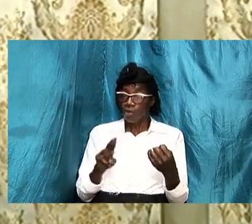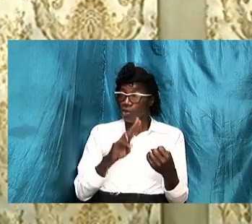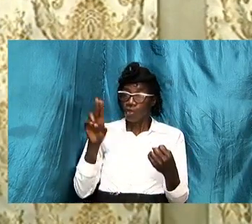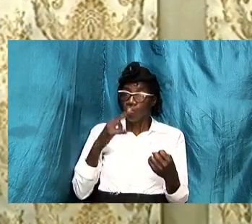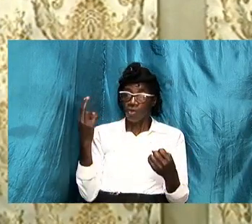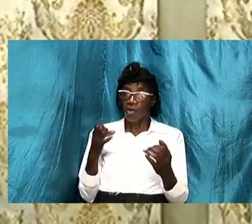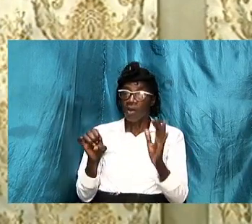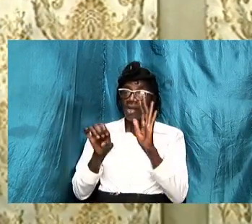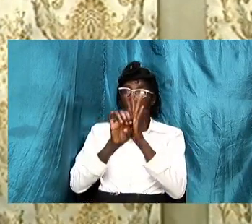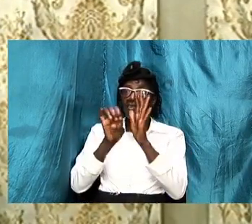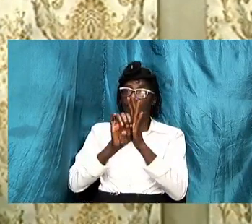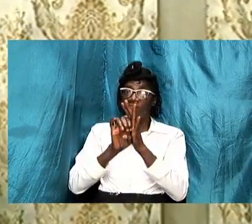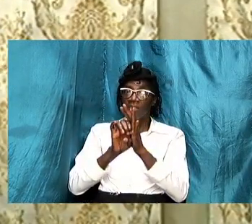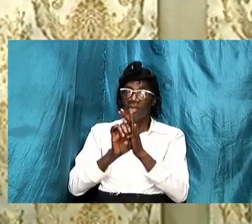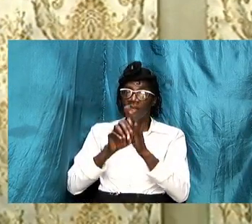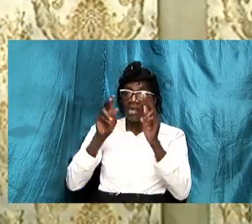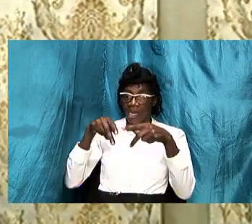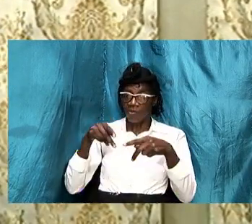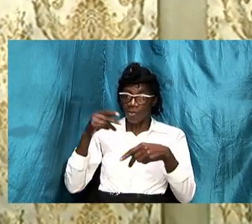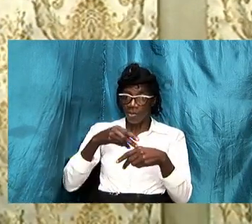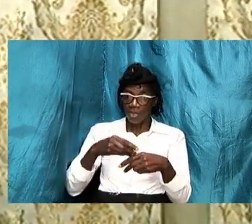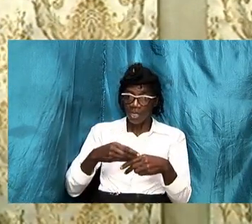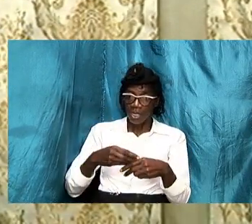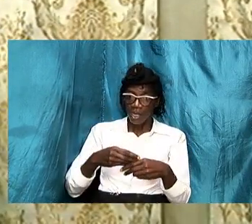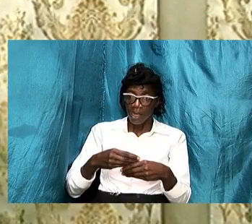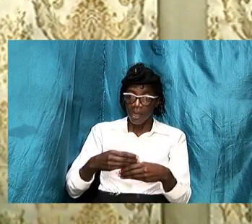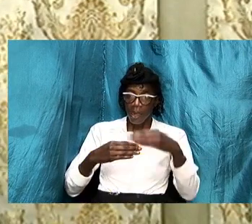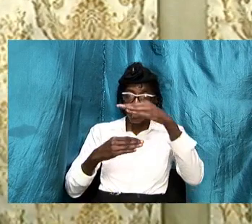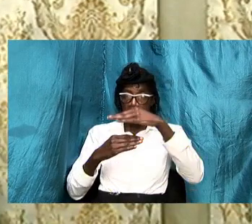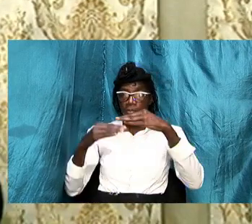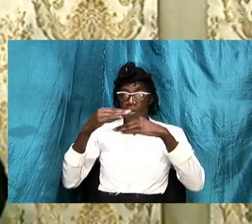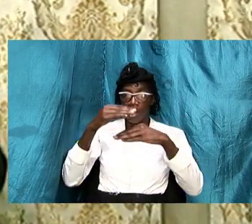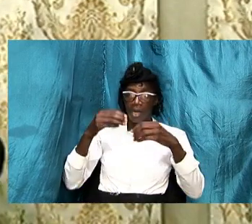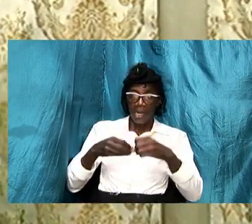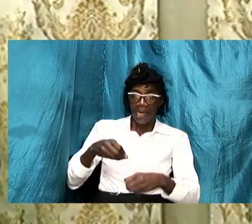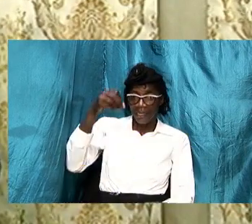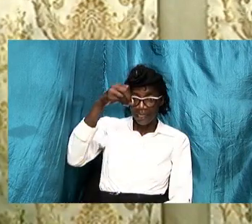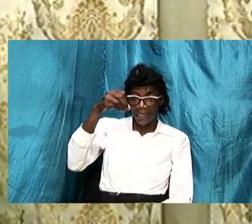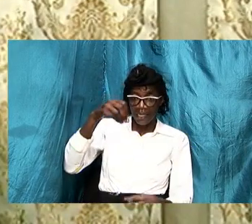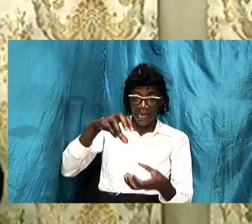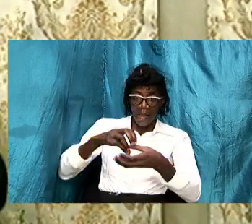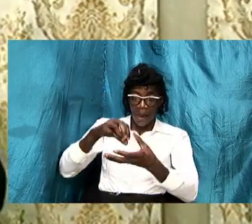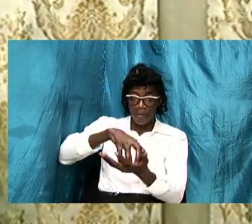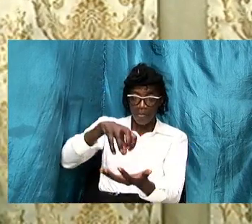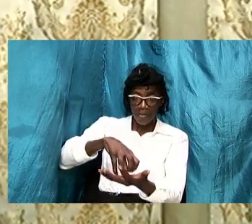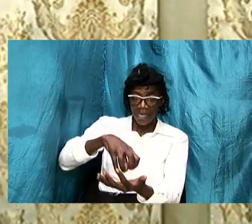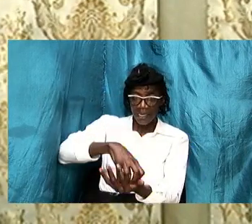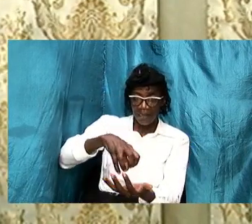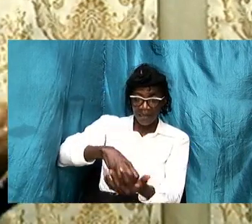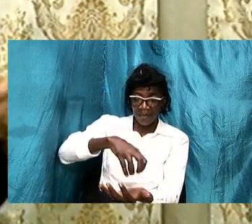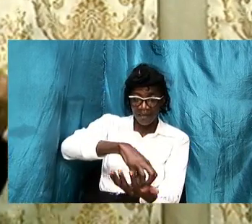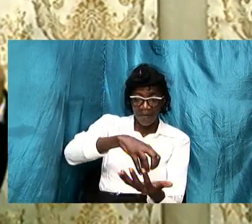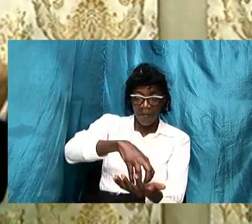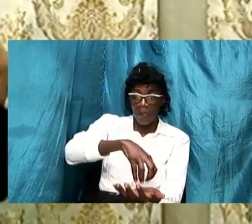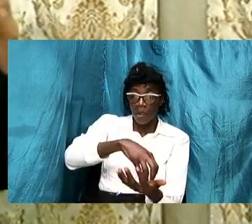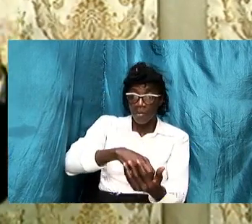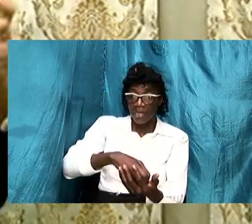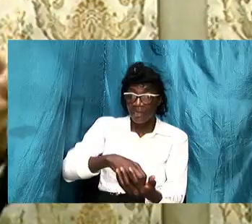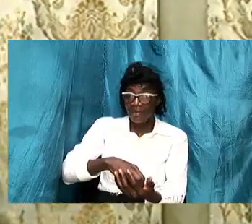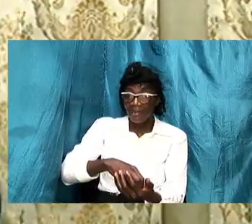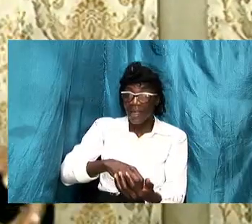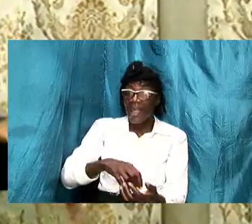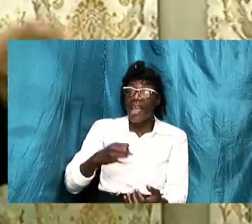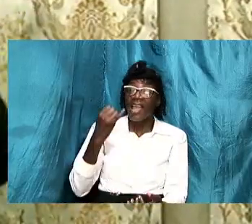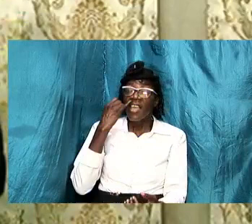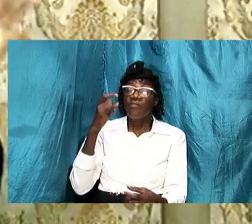expressions we have to put the block and the steel and mix up everything for the thing to go up he's saying that if we are going to set up